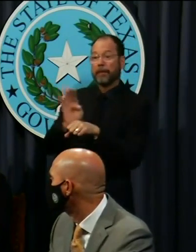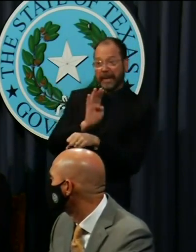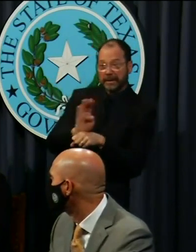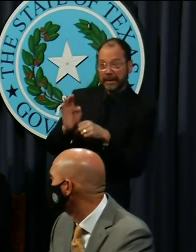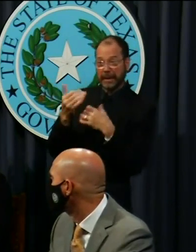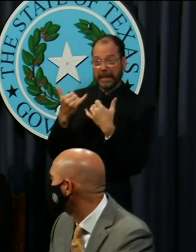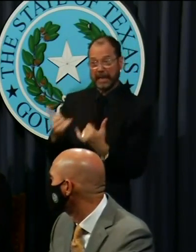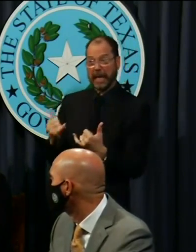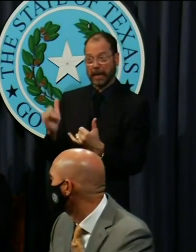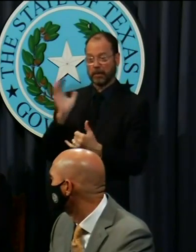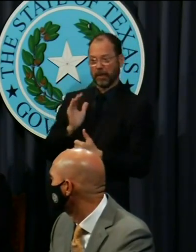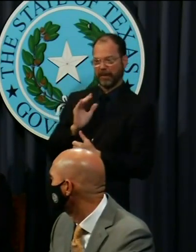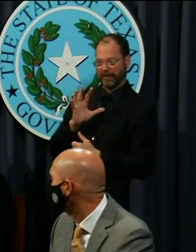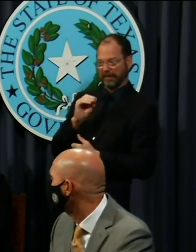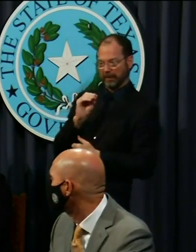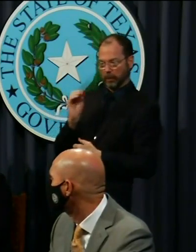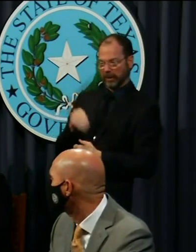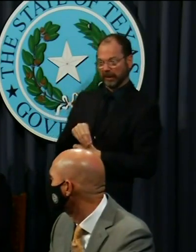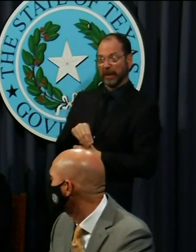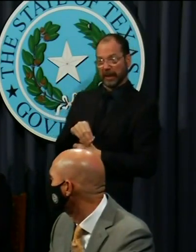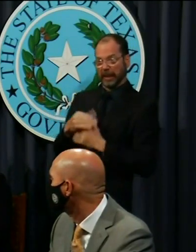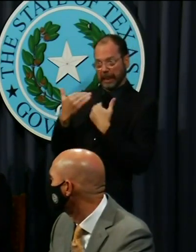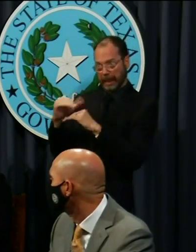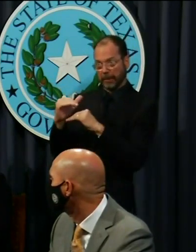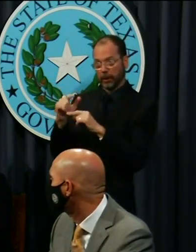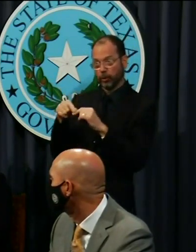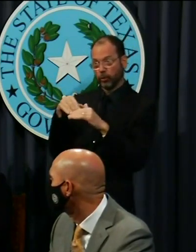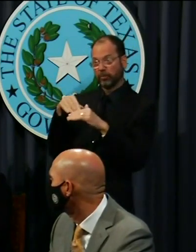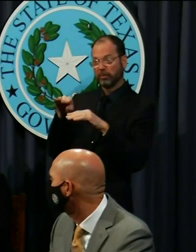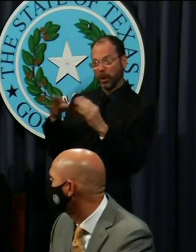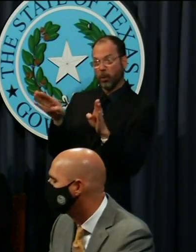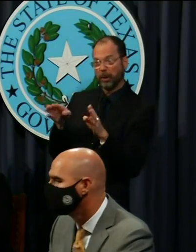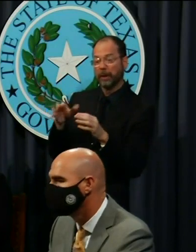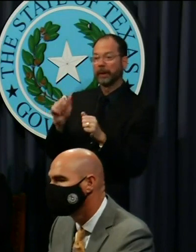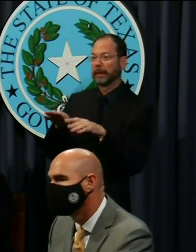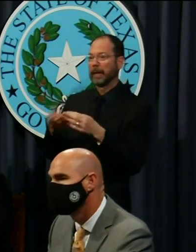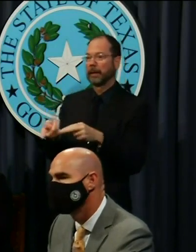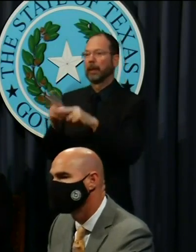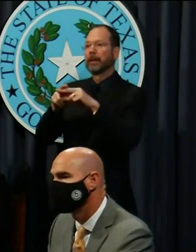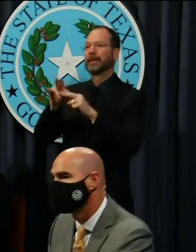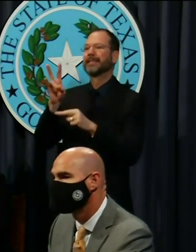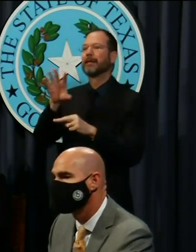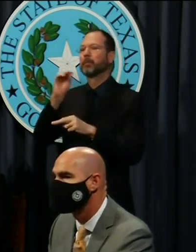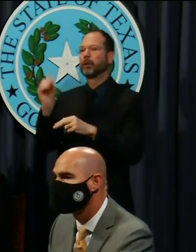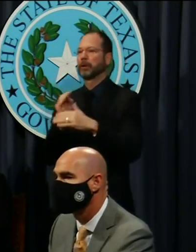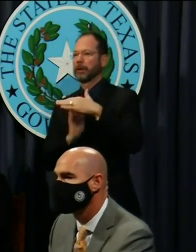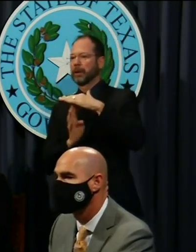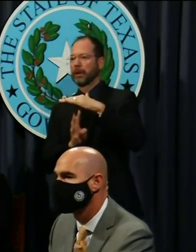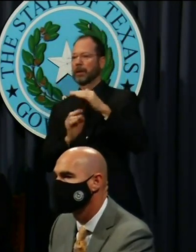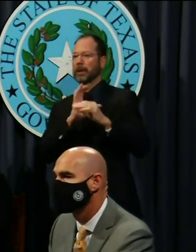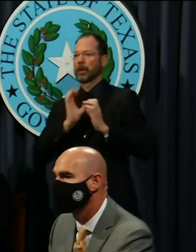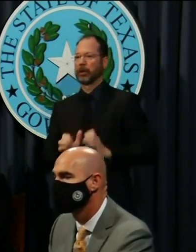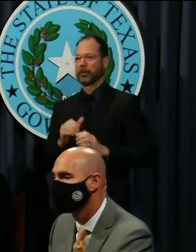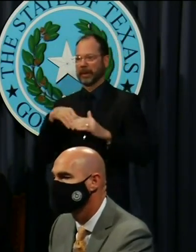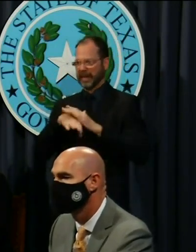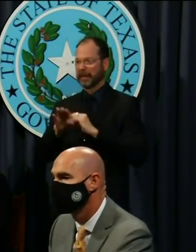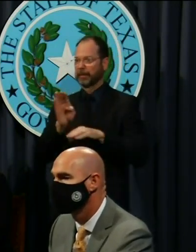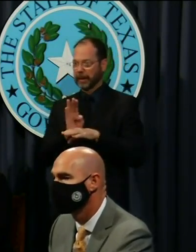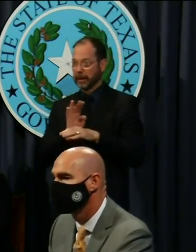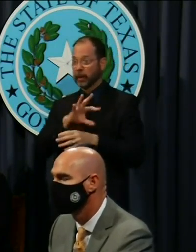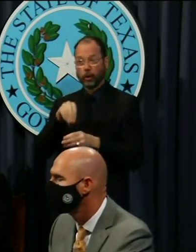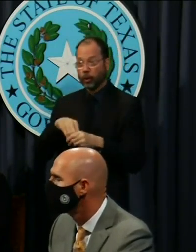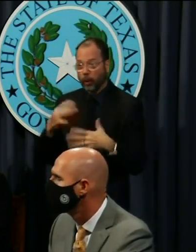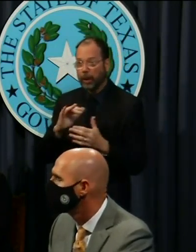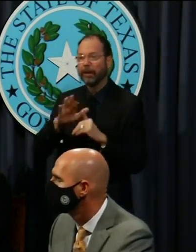that currently have a 50% capacity can increase to a 75% capacity. That includes